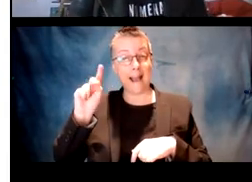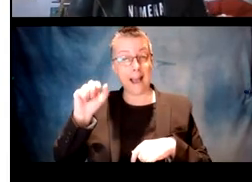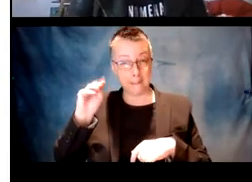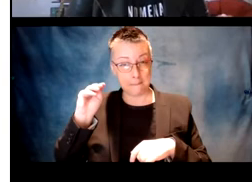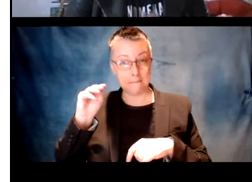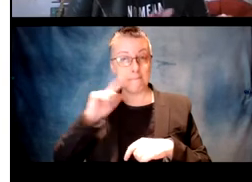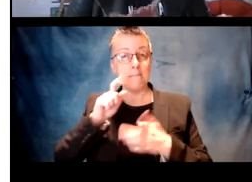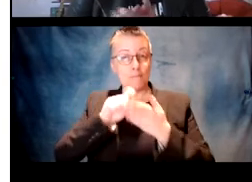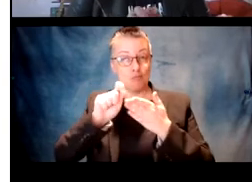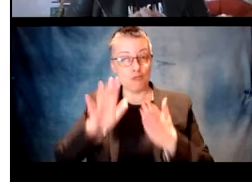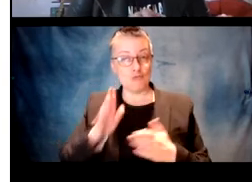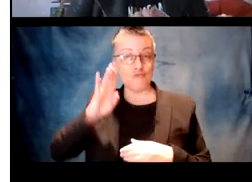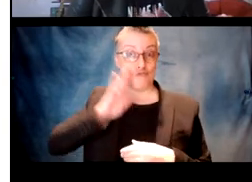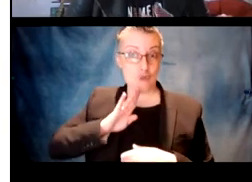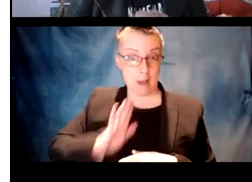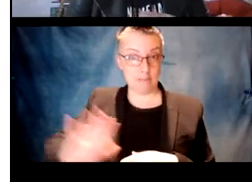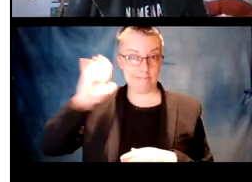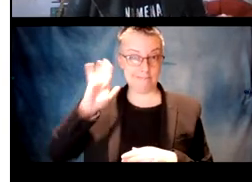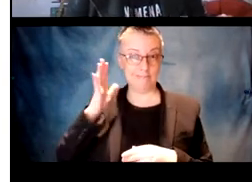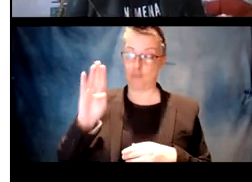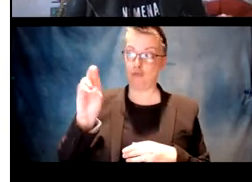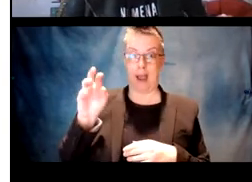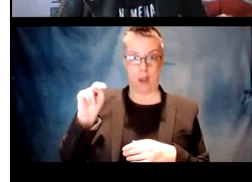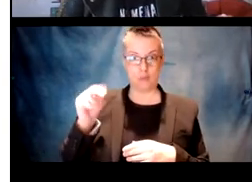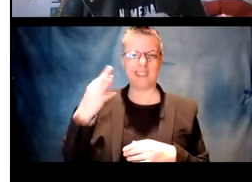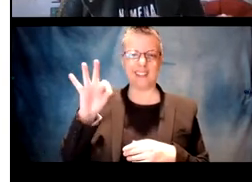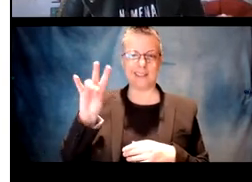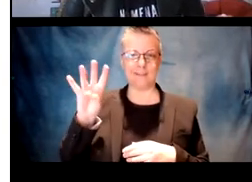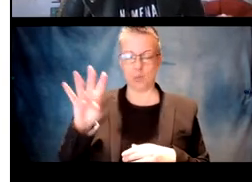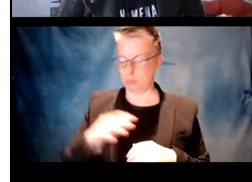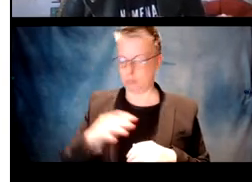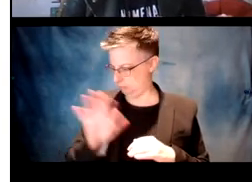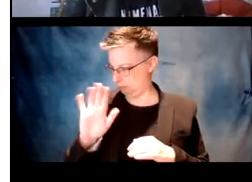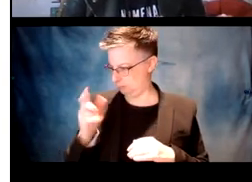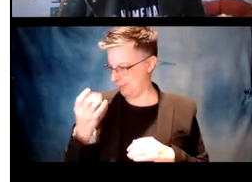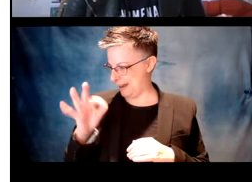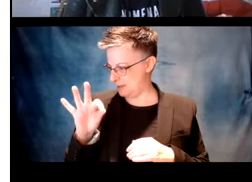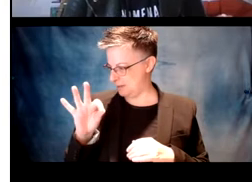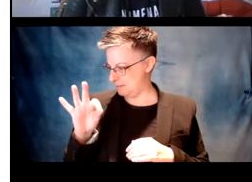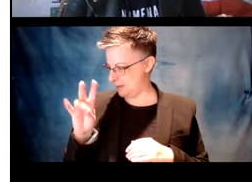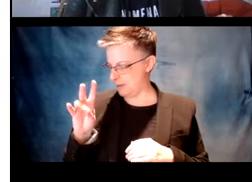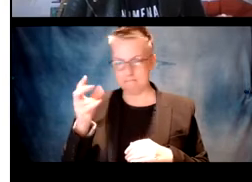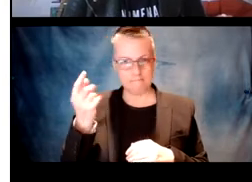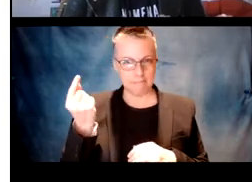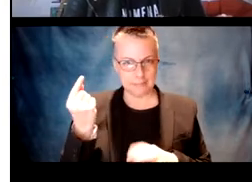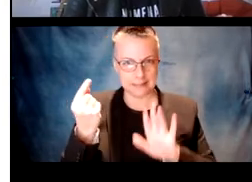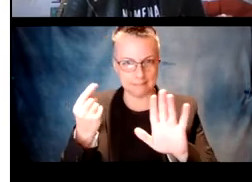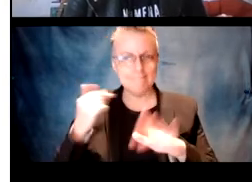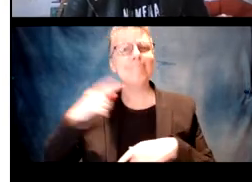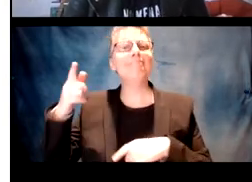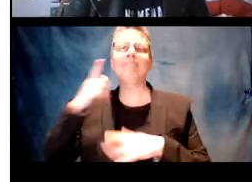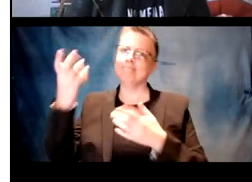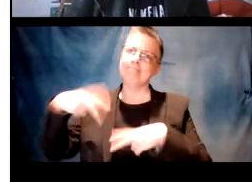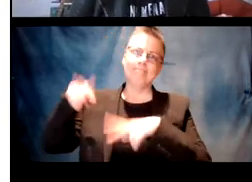from the corpus of Adam from Brown, 1974, 70 something.